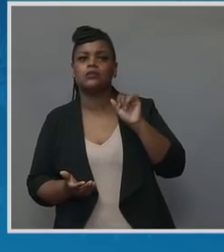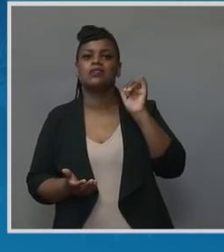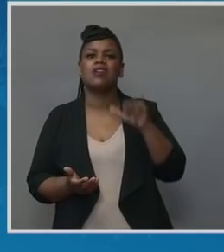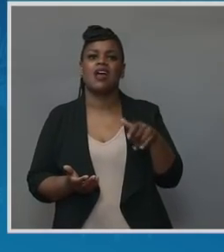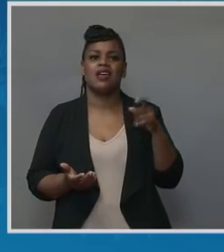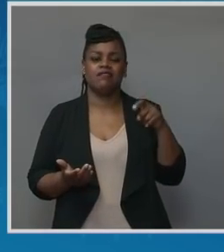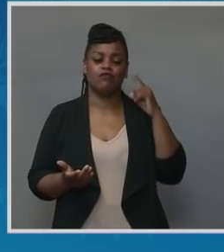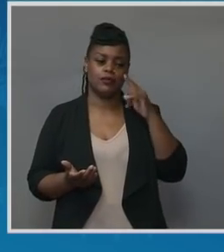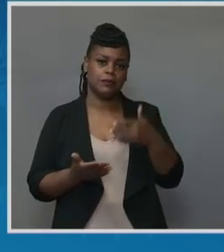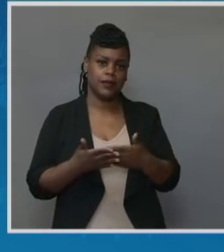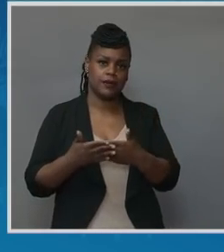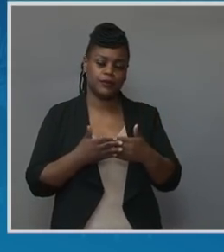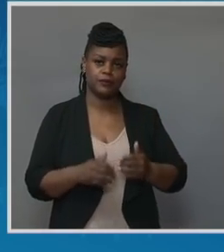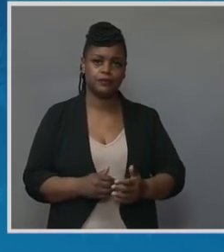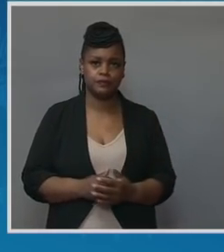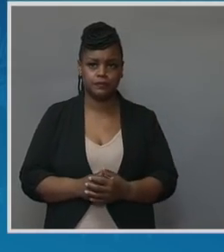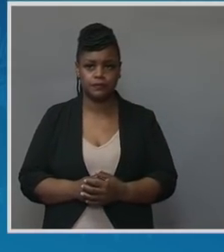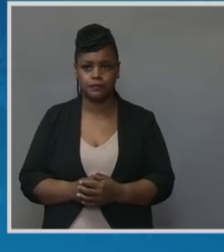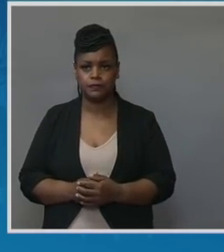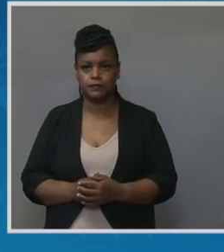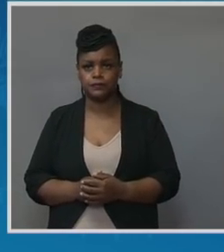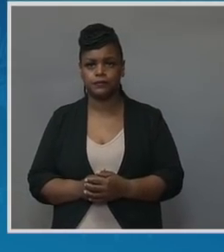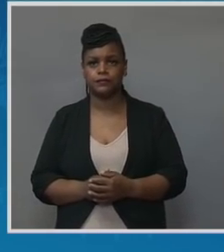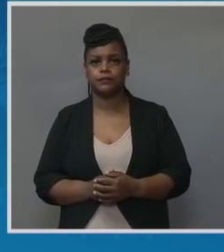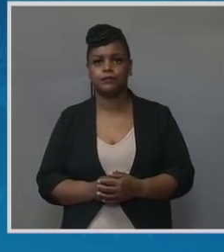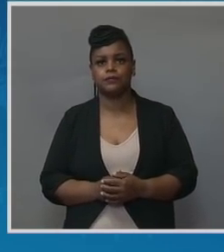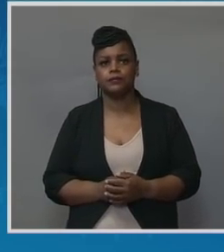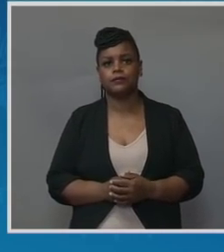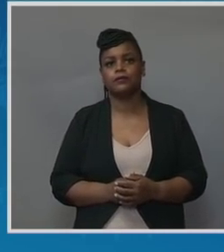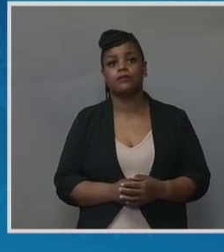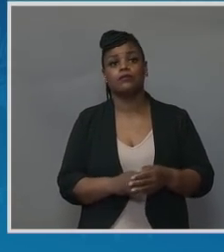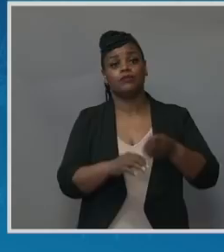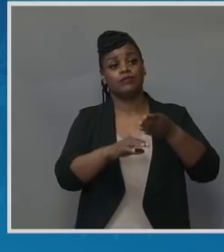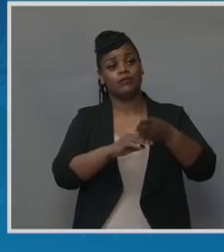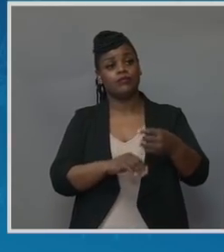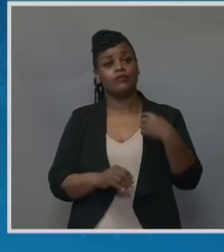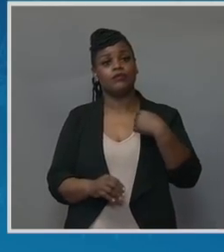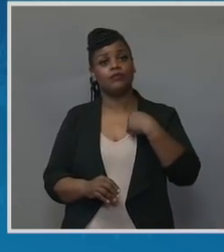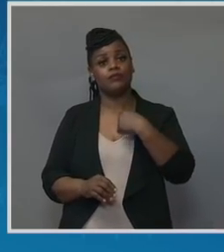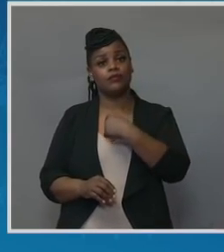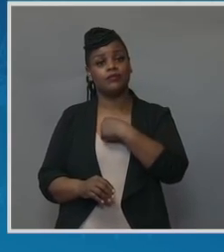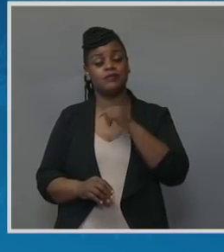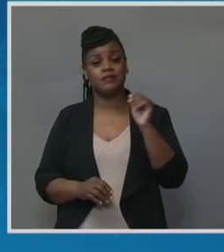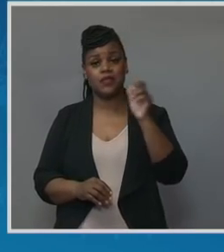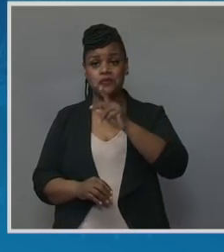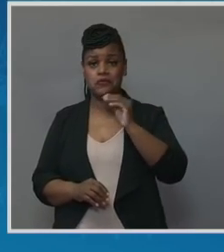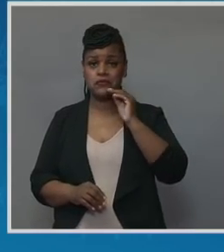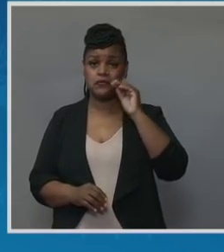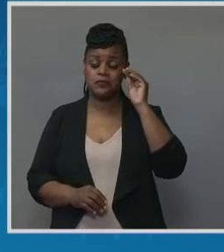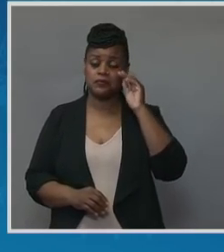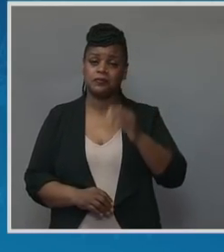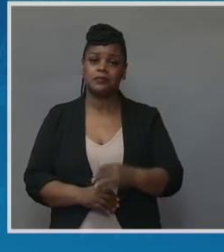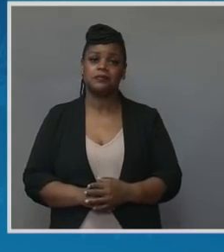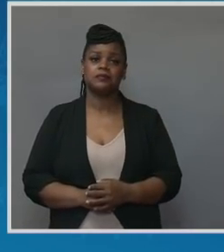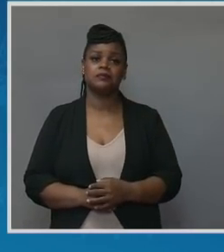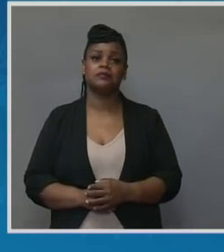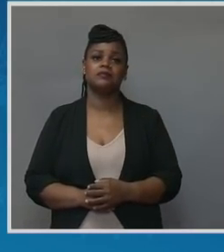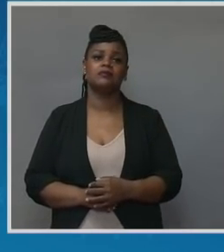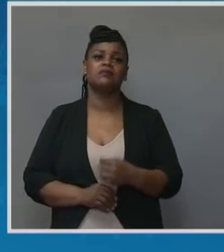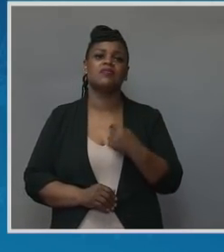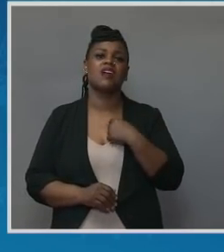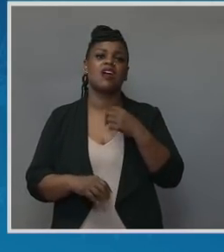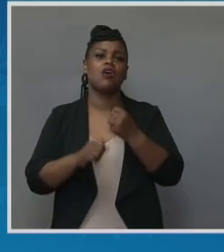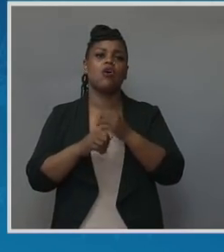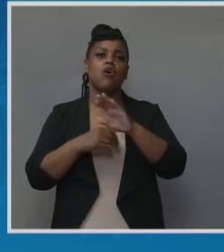later on after we actually funeralized him. They gave me all the resources that I need,